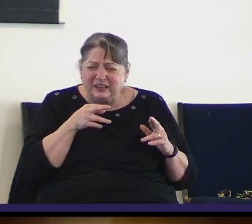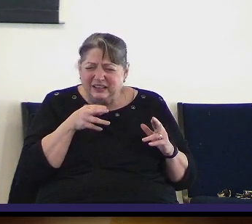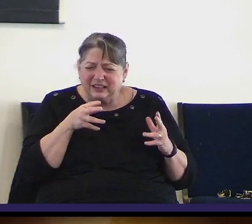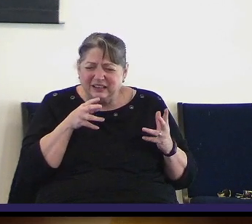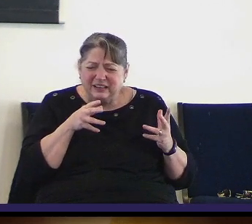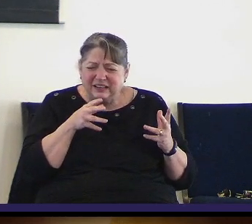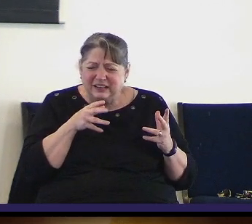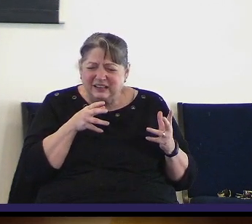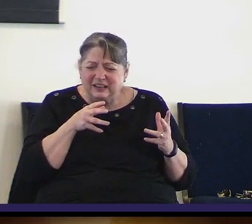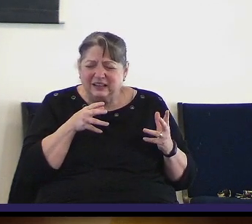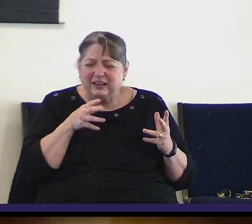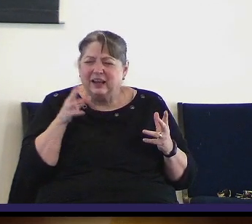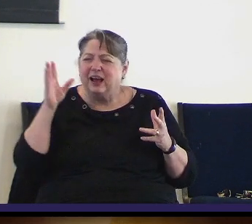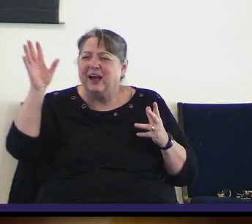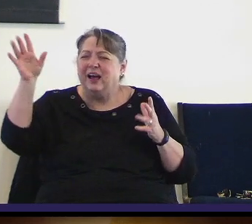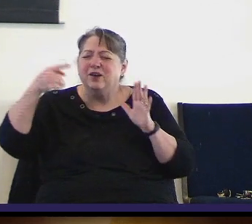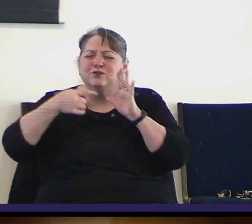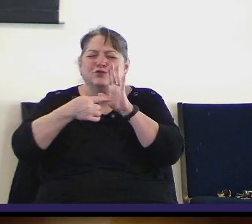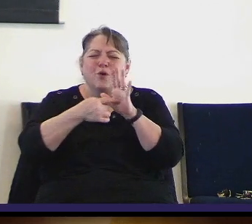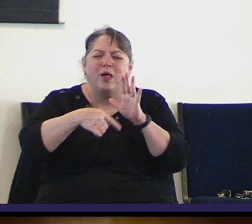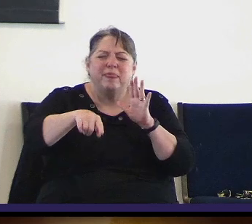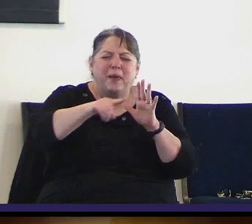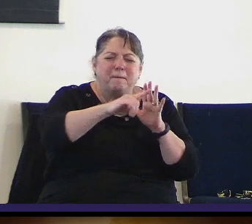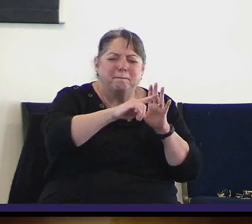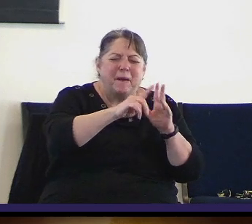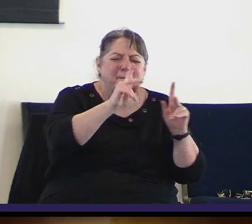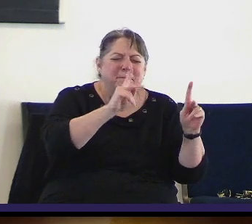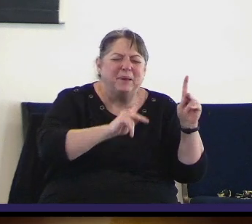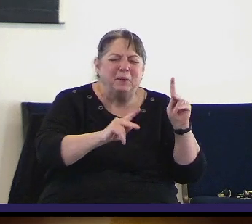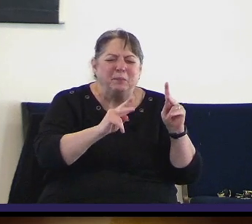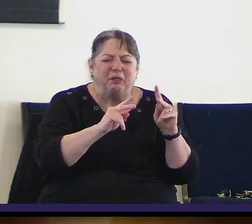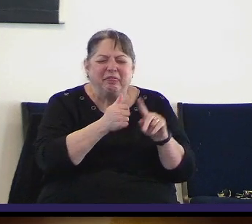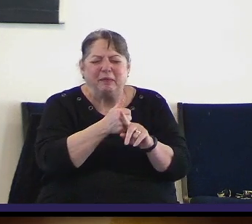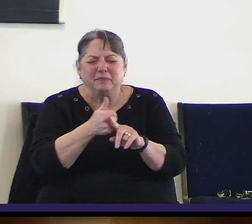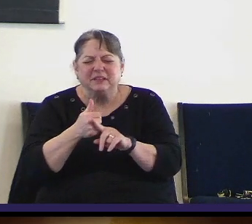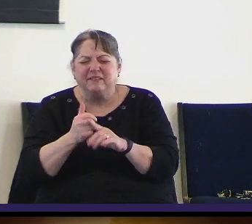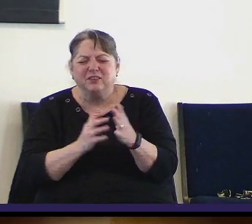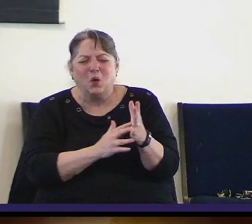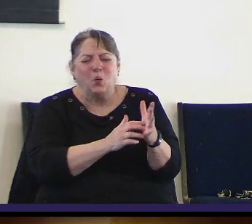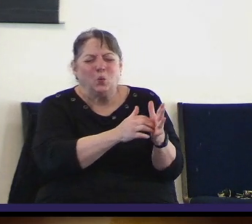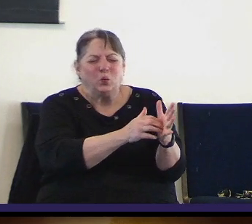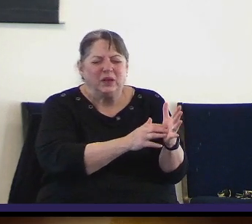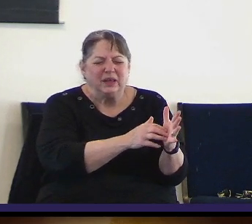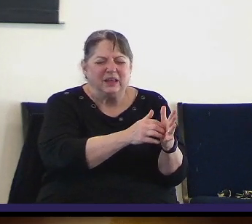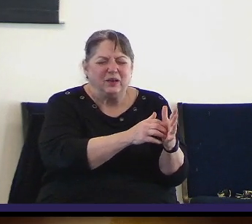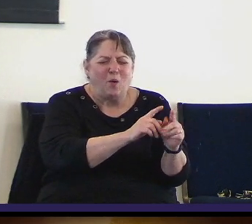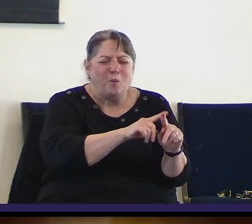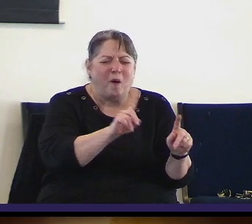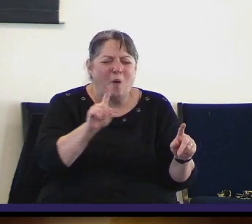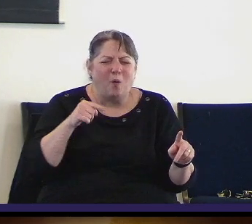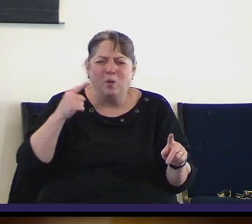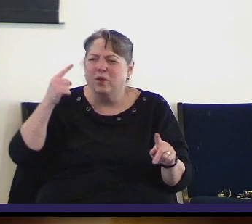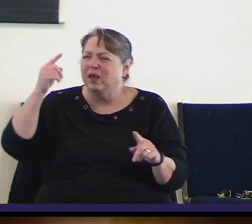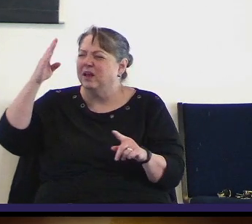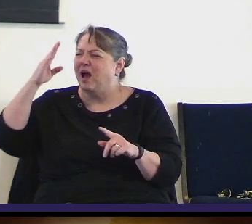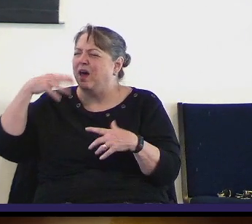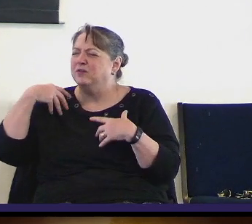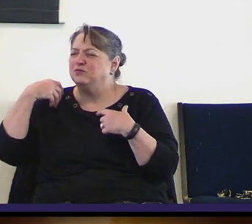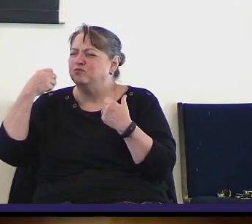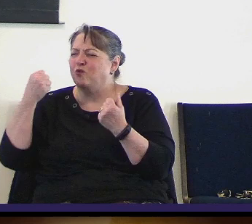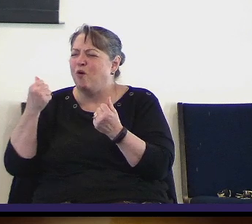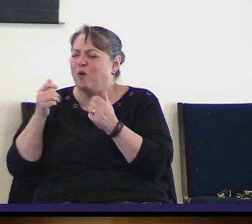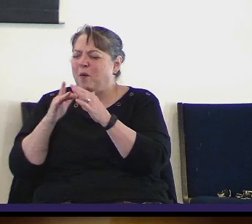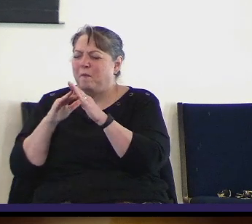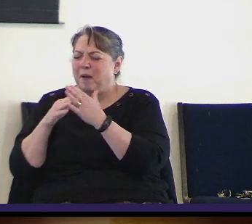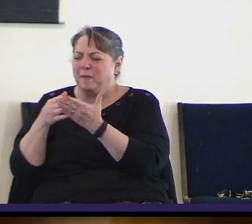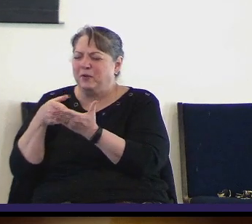would you show them the frailty of man and turn them to the reality of your word holy